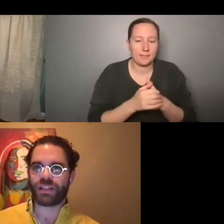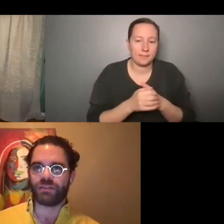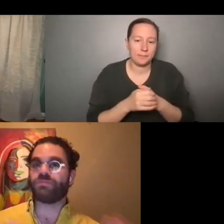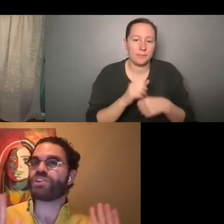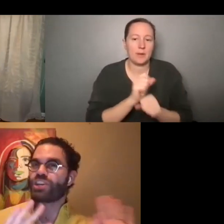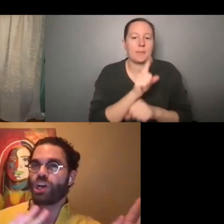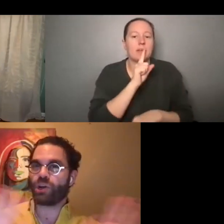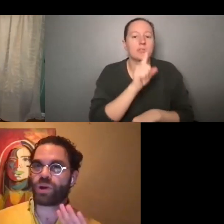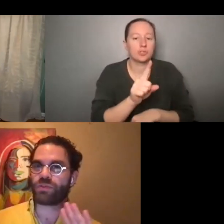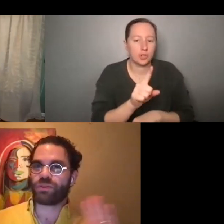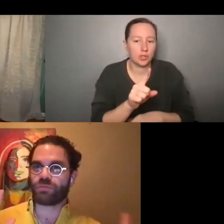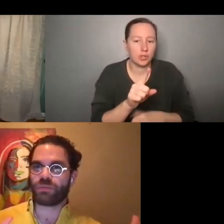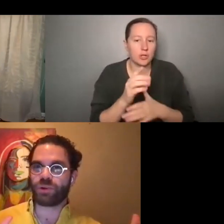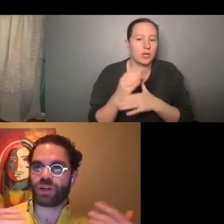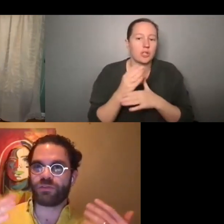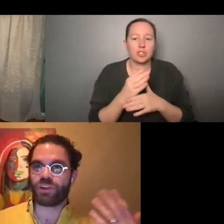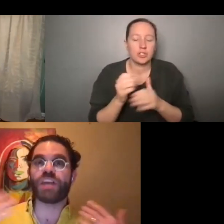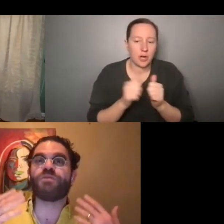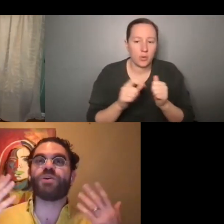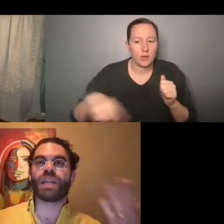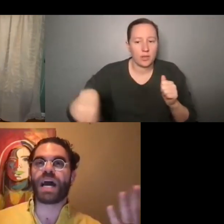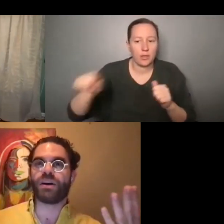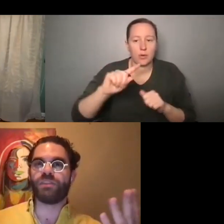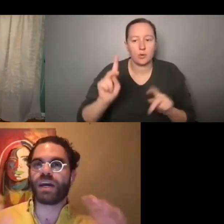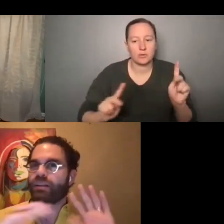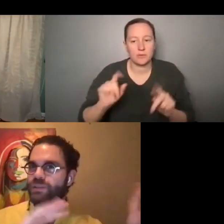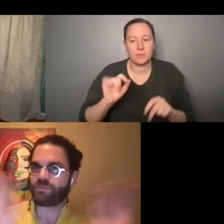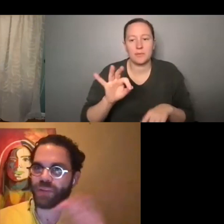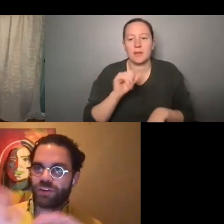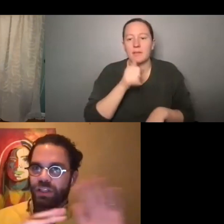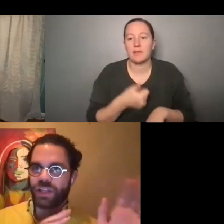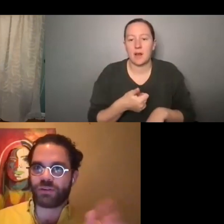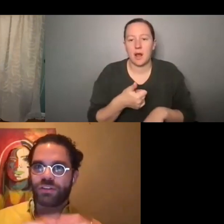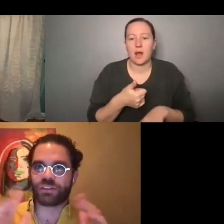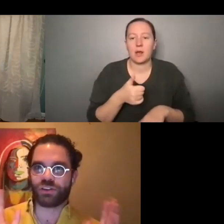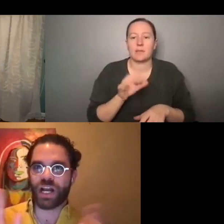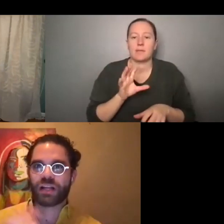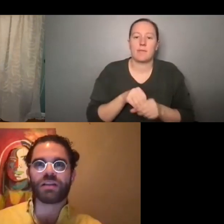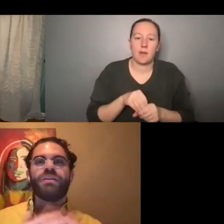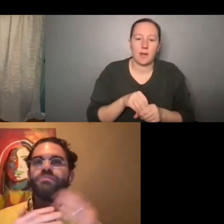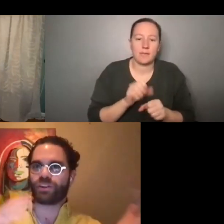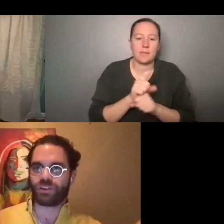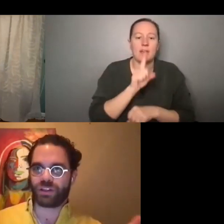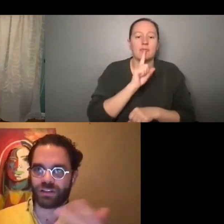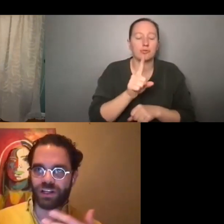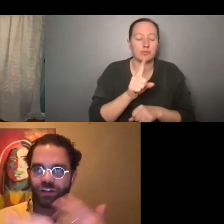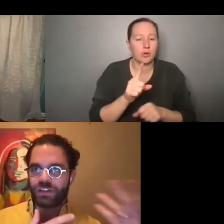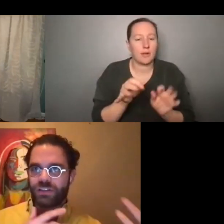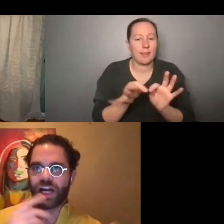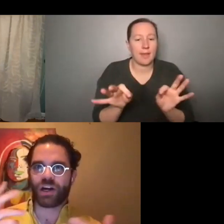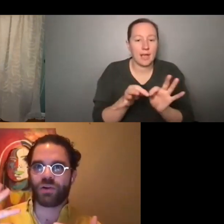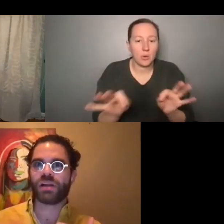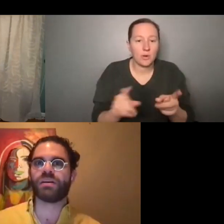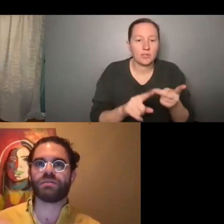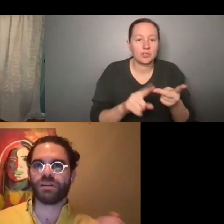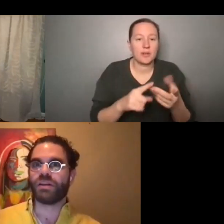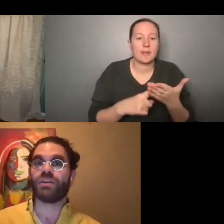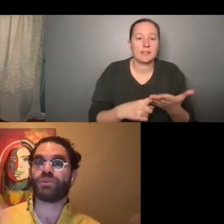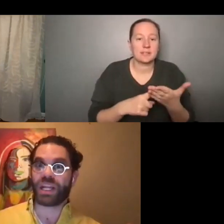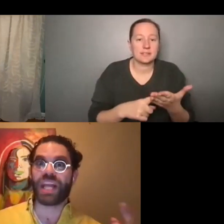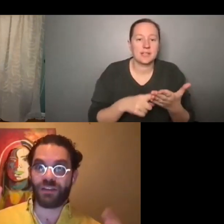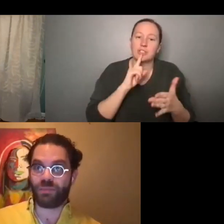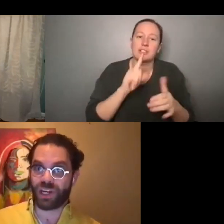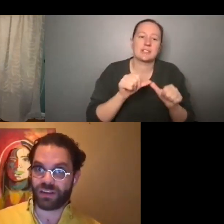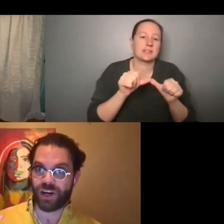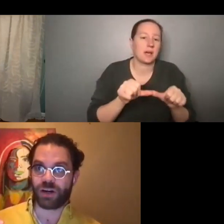make sure that share with those people. If you, if you are not of that and make sure the language is correct, make sure the discussion is ongoing and